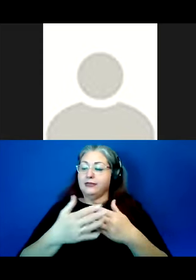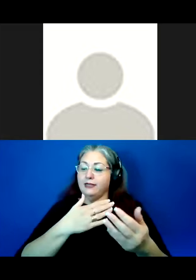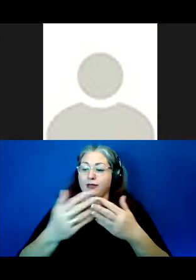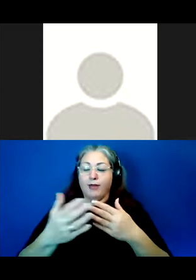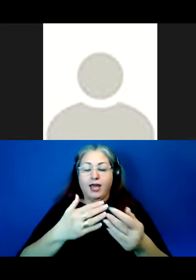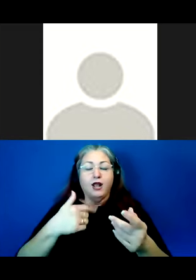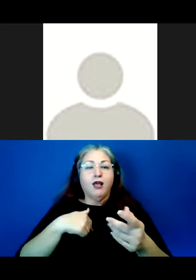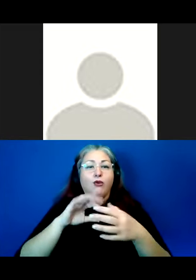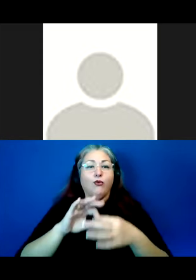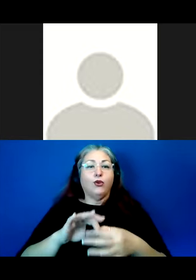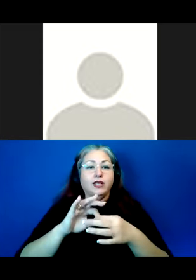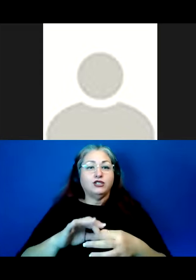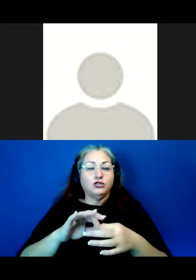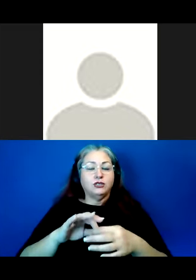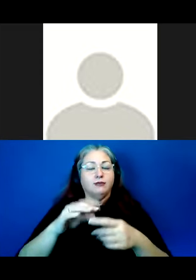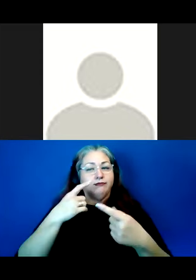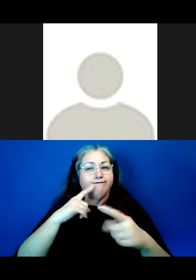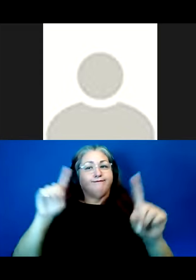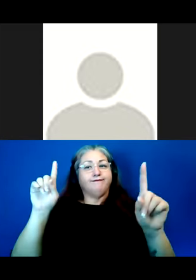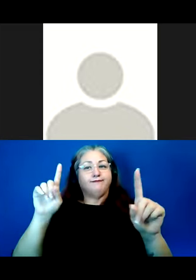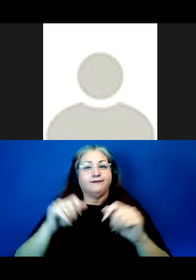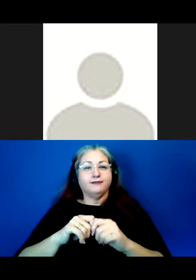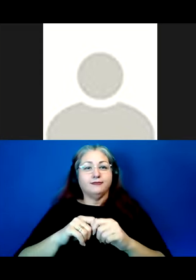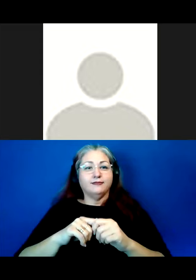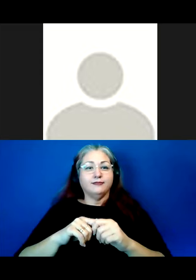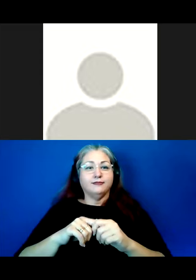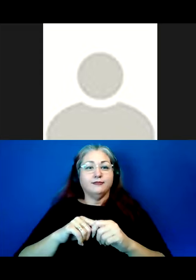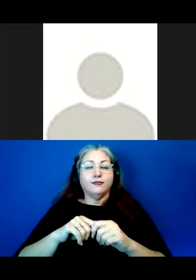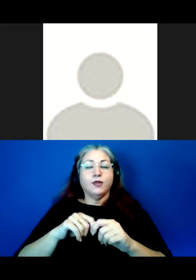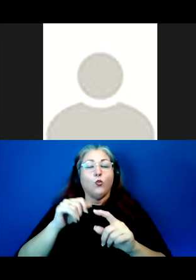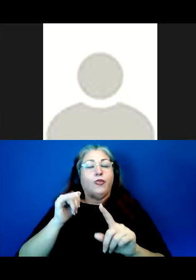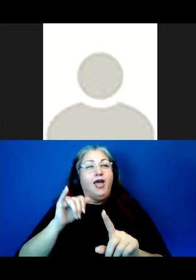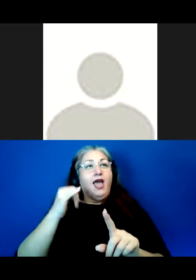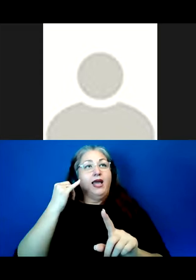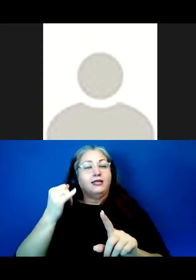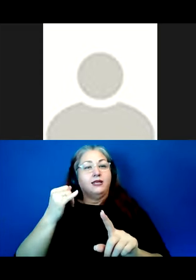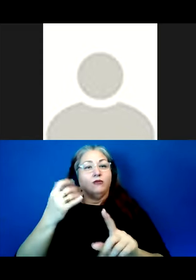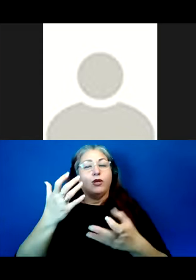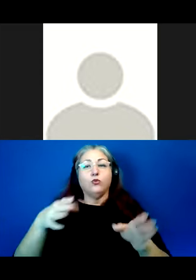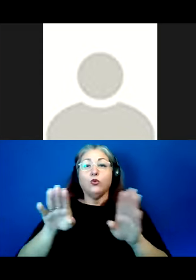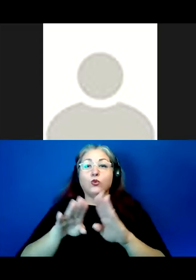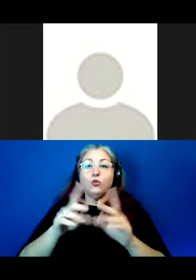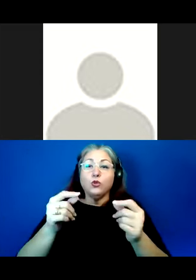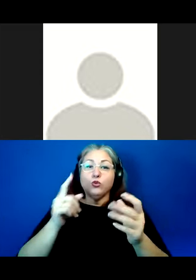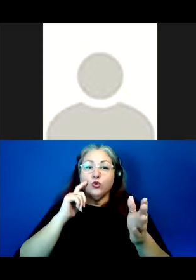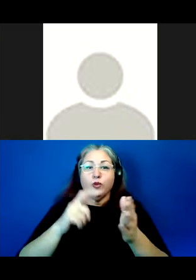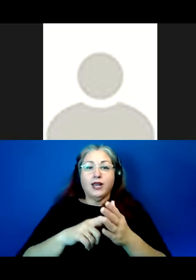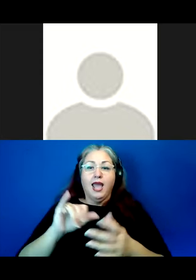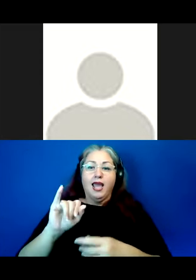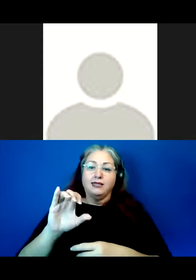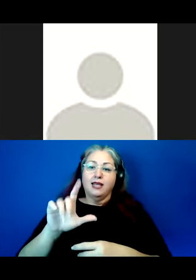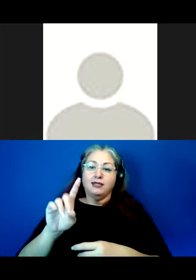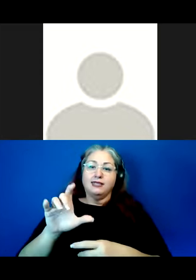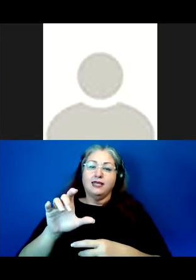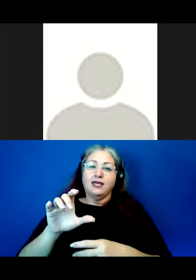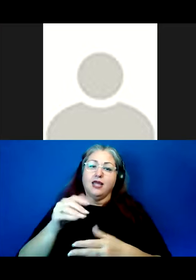our relationships prevail. In this spirit, we would like to close by recognizing ICLDC's